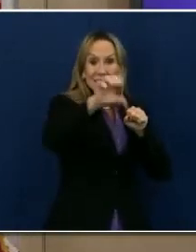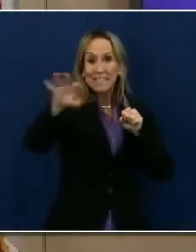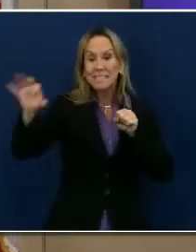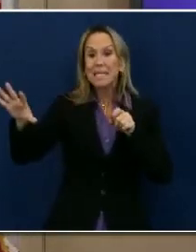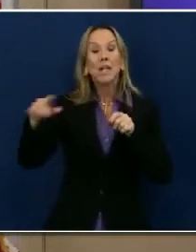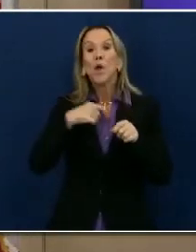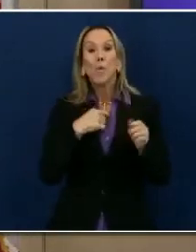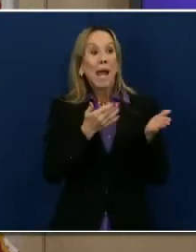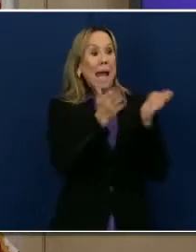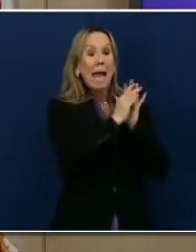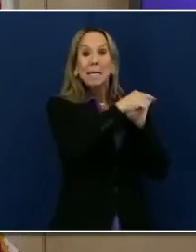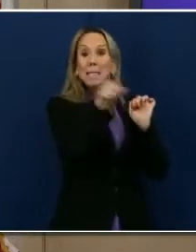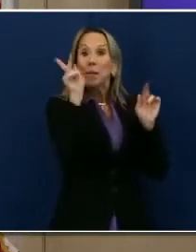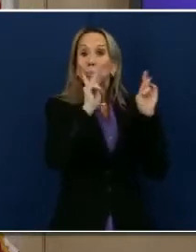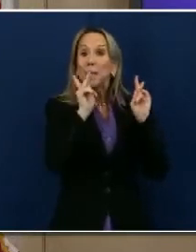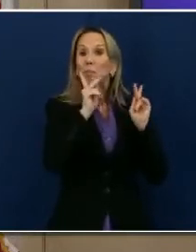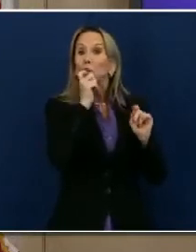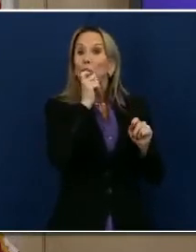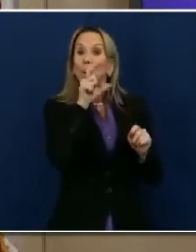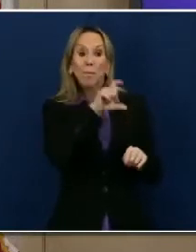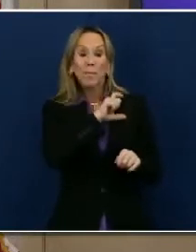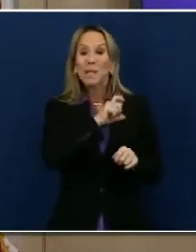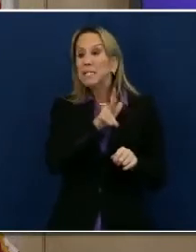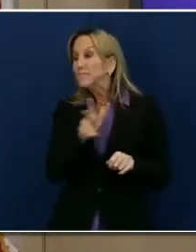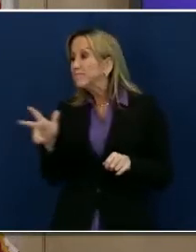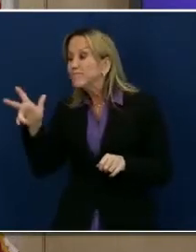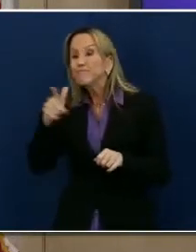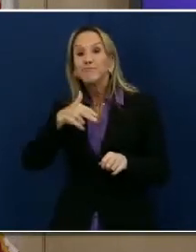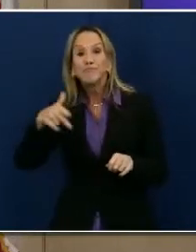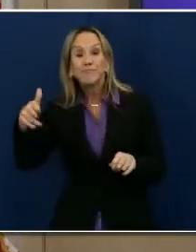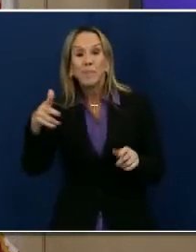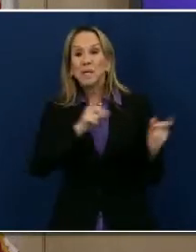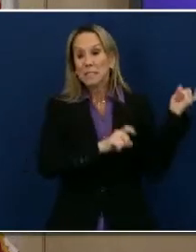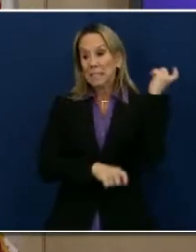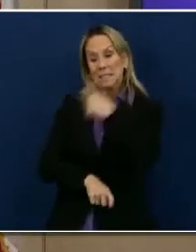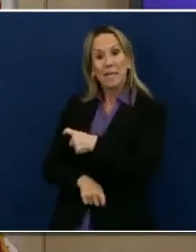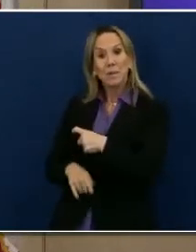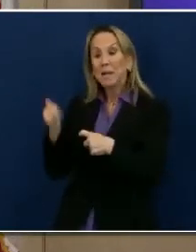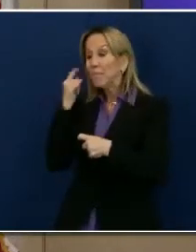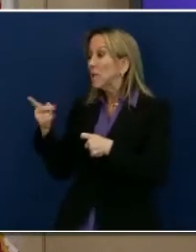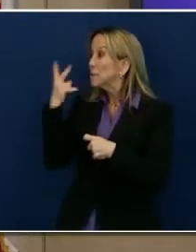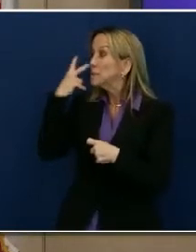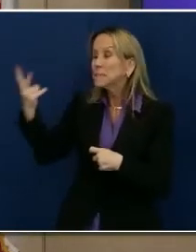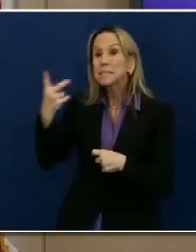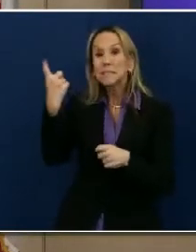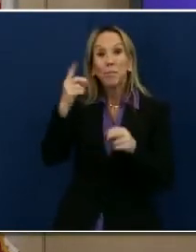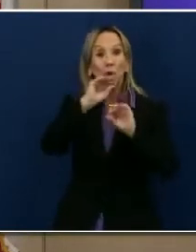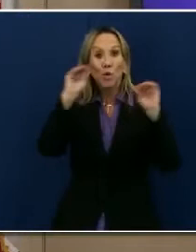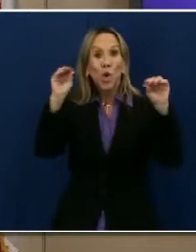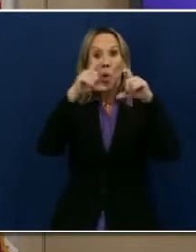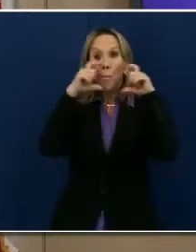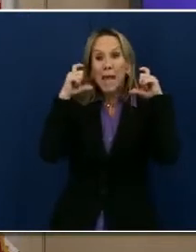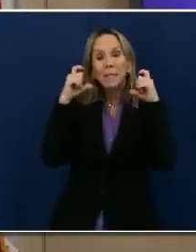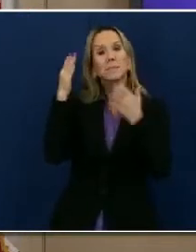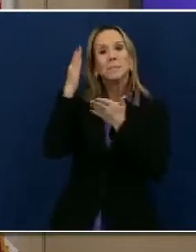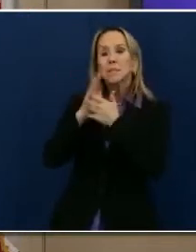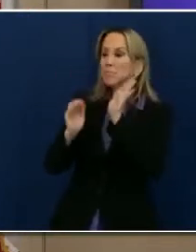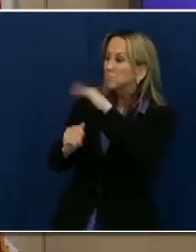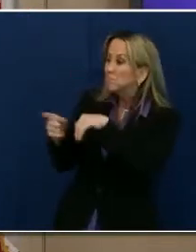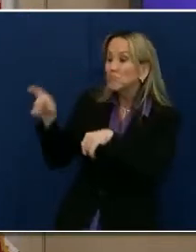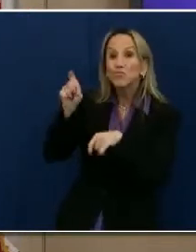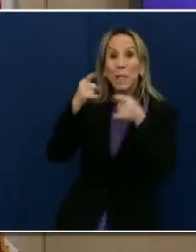put them with the officers who are out on patrol. And if you see an individual without a mask, please stop them and offer them a mask.